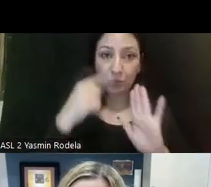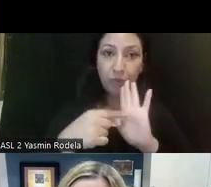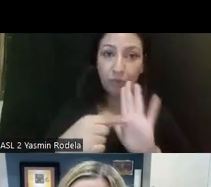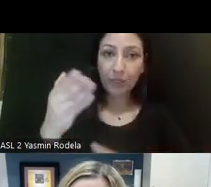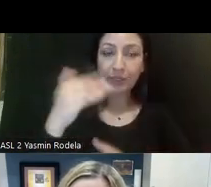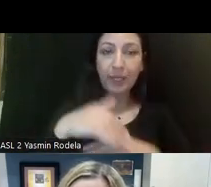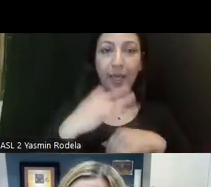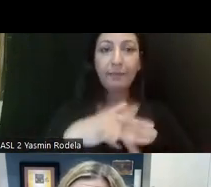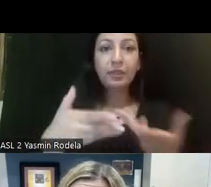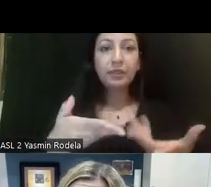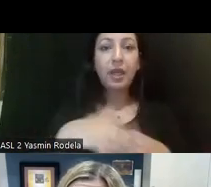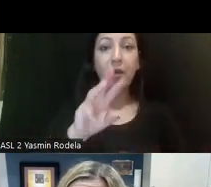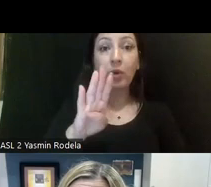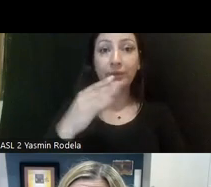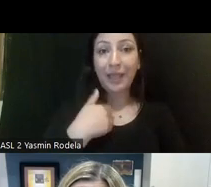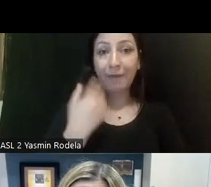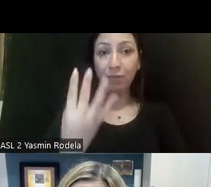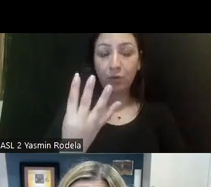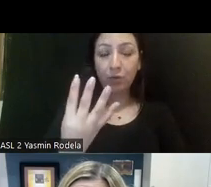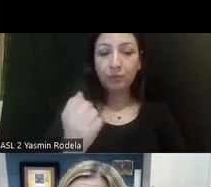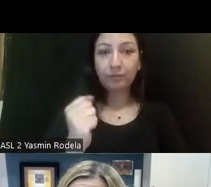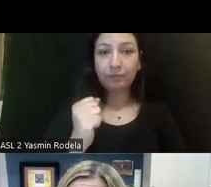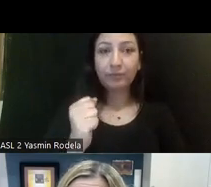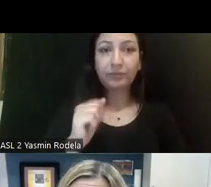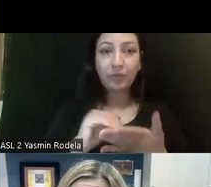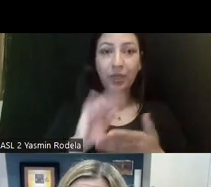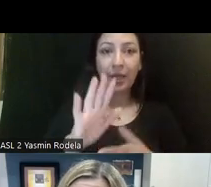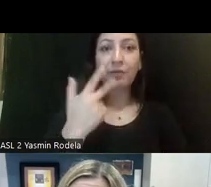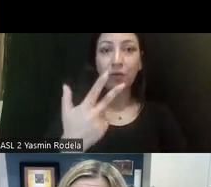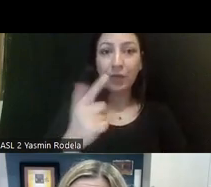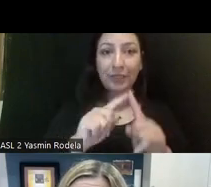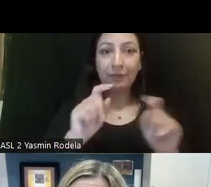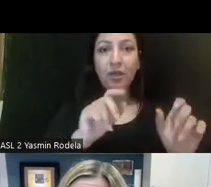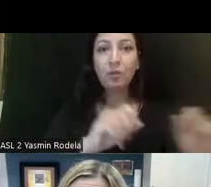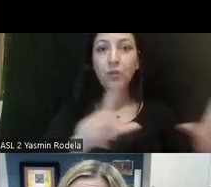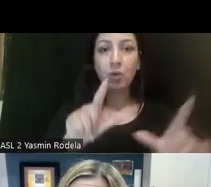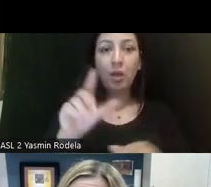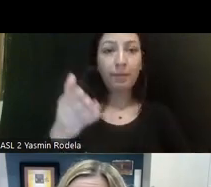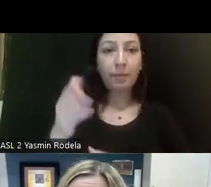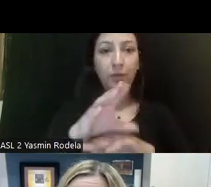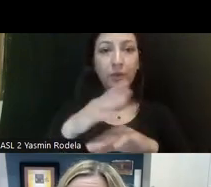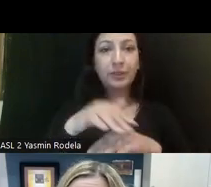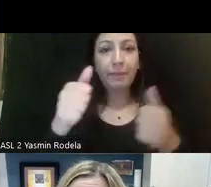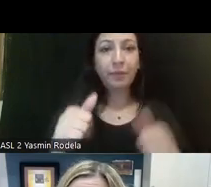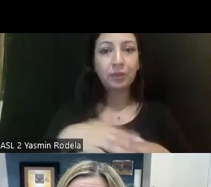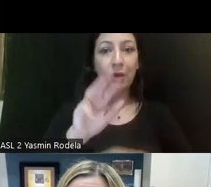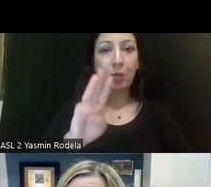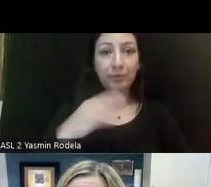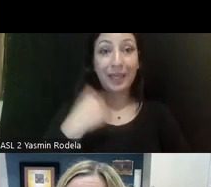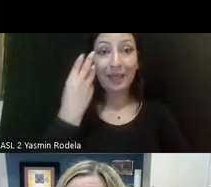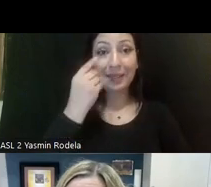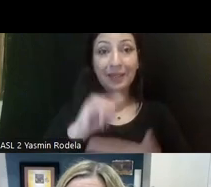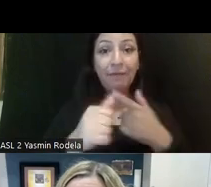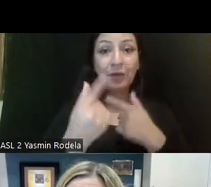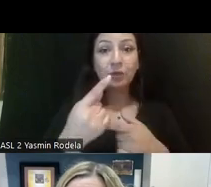available on the website, there are four different, or I'm sorry, excuse me, there are three different webinars that are posted on that webpage. I think the first one